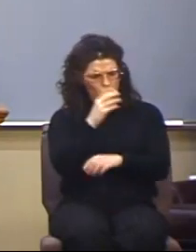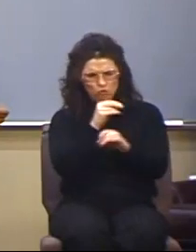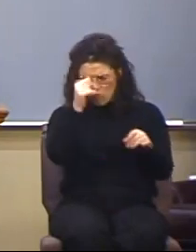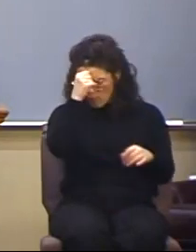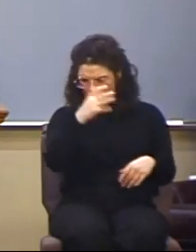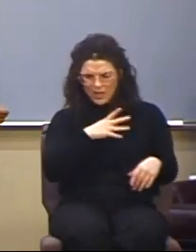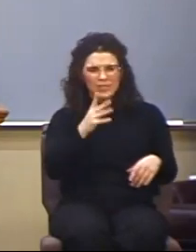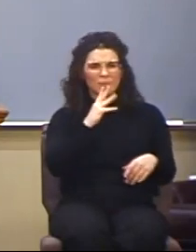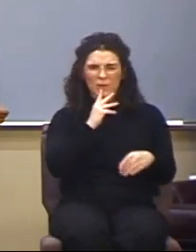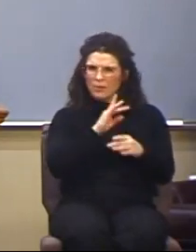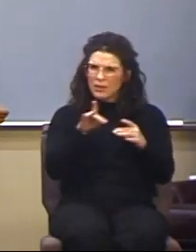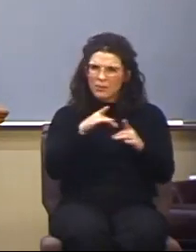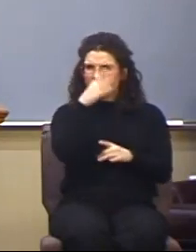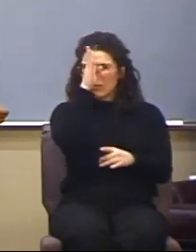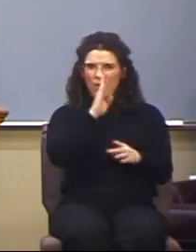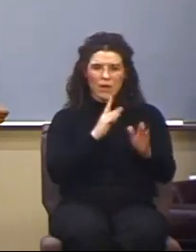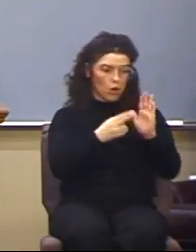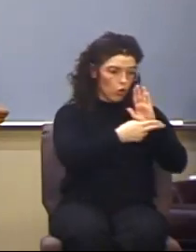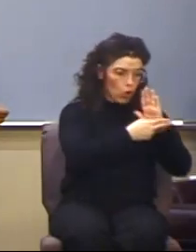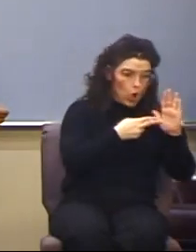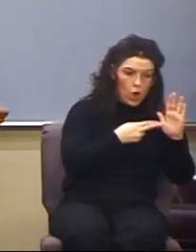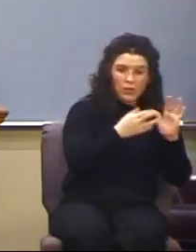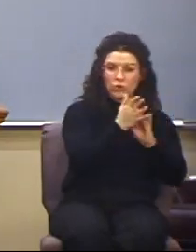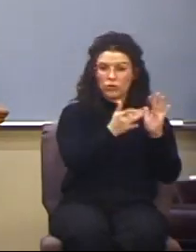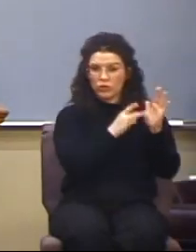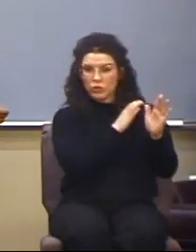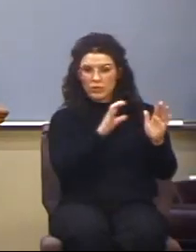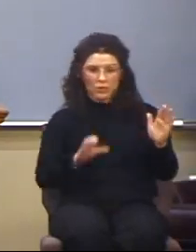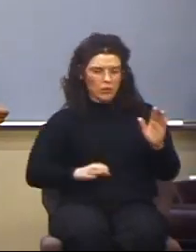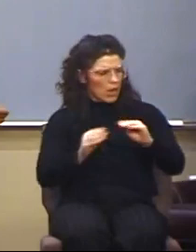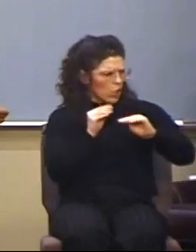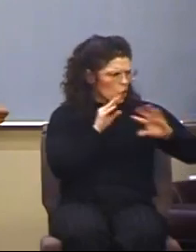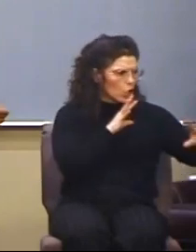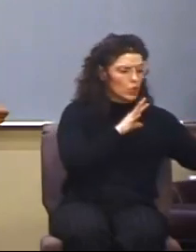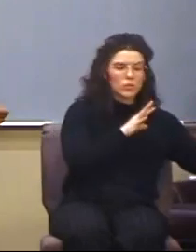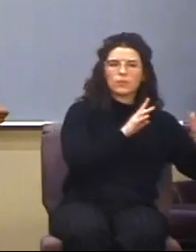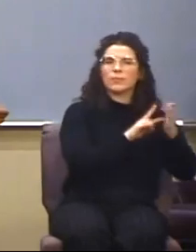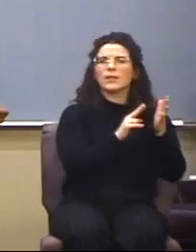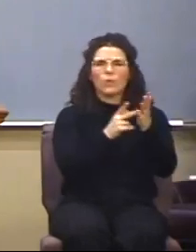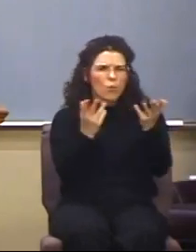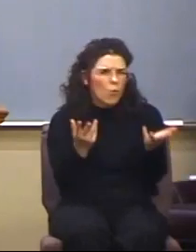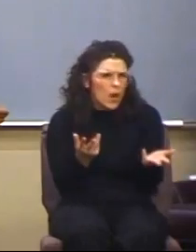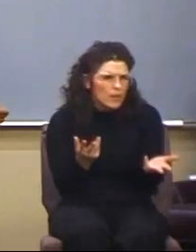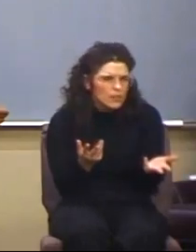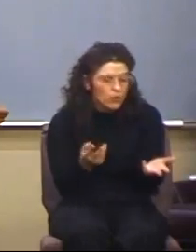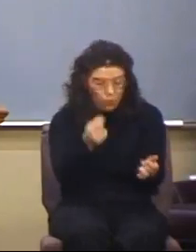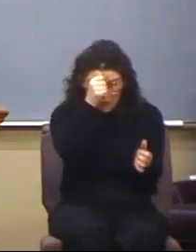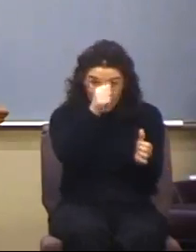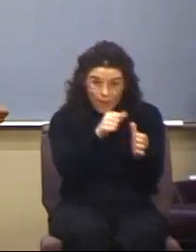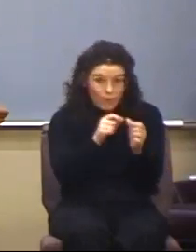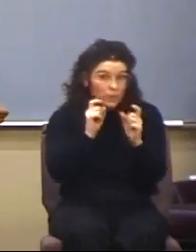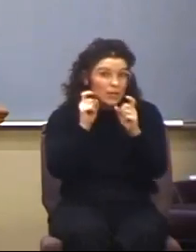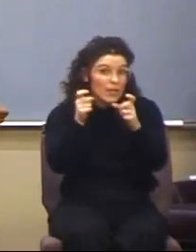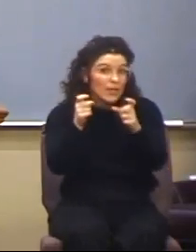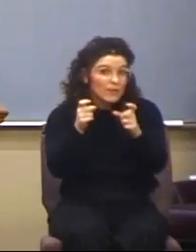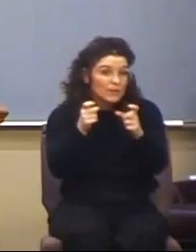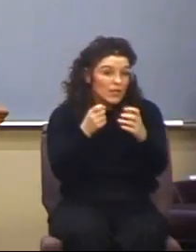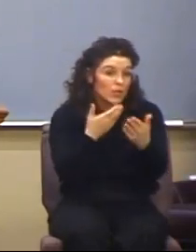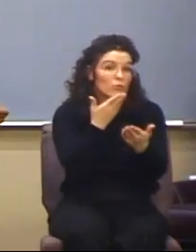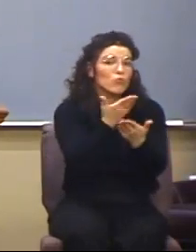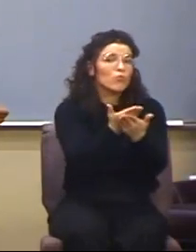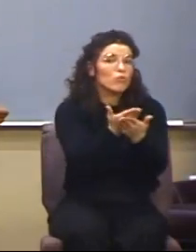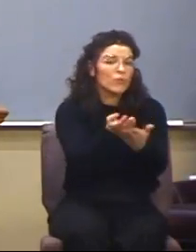of God, calledeth Jesus accursed. In what way? Remember the gifts. Testify to the